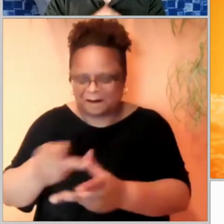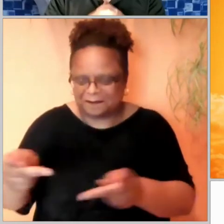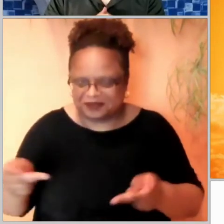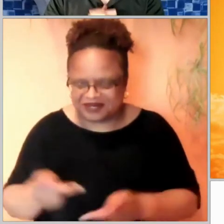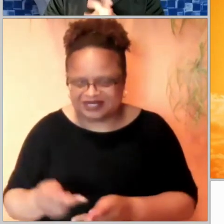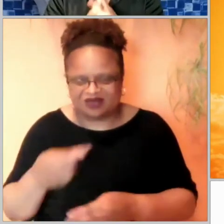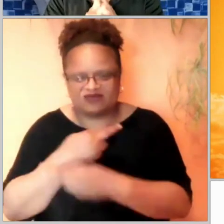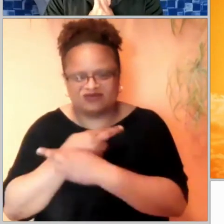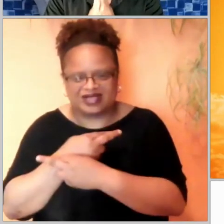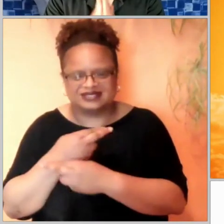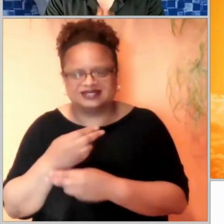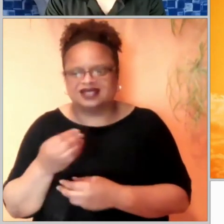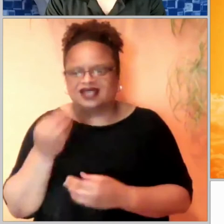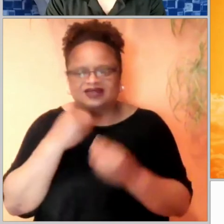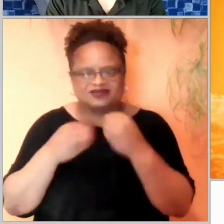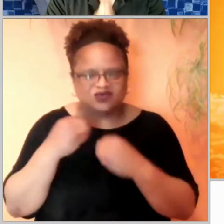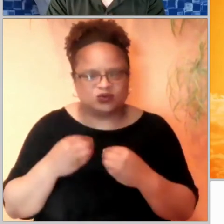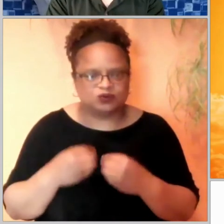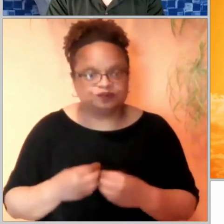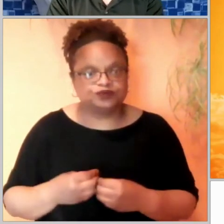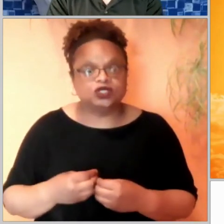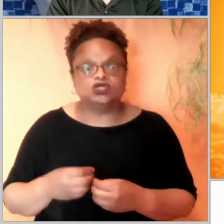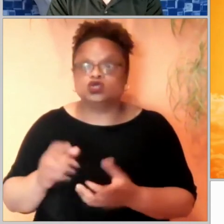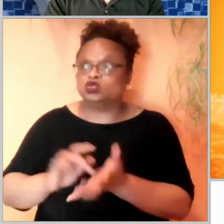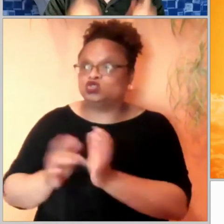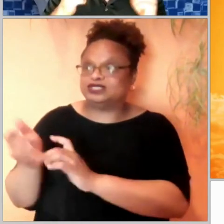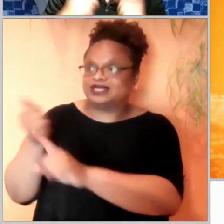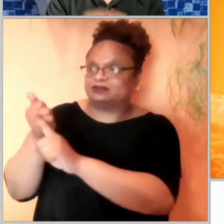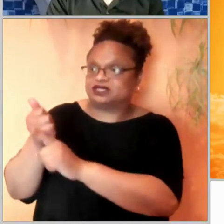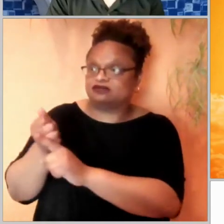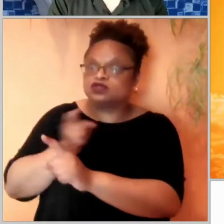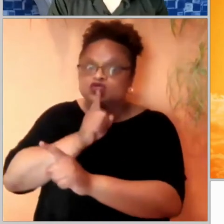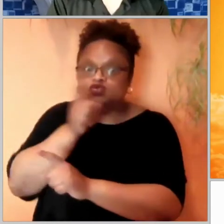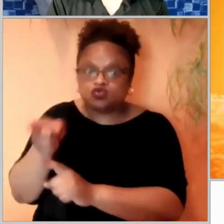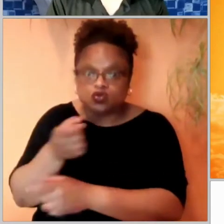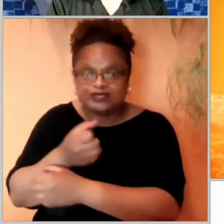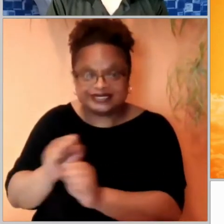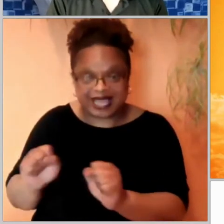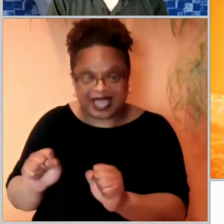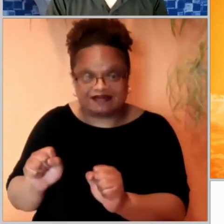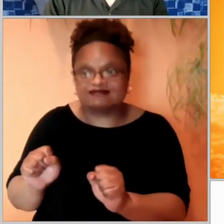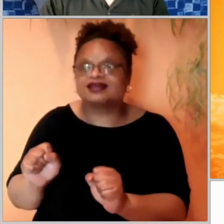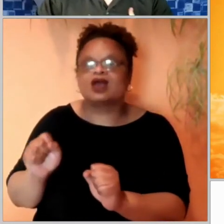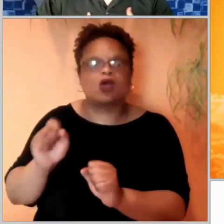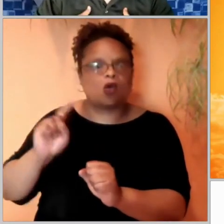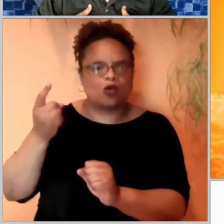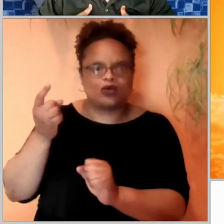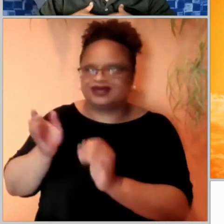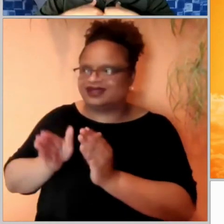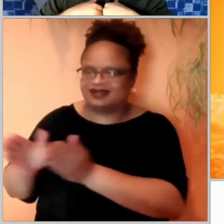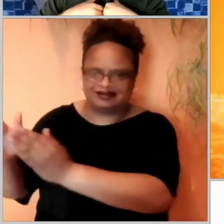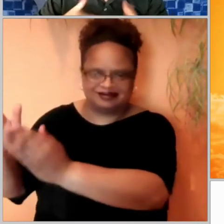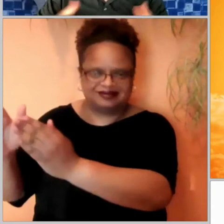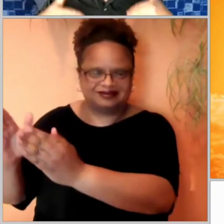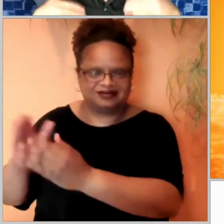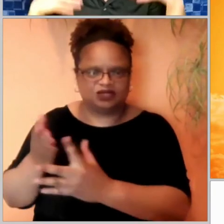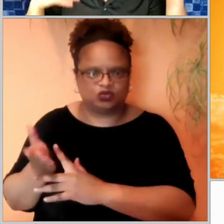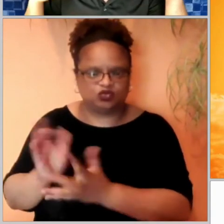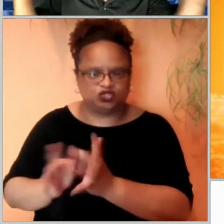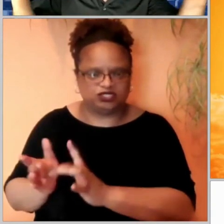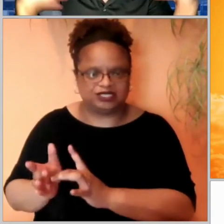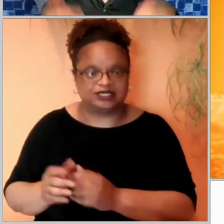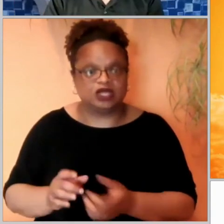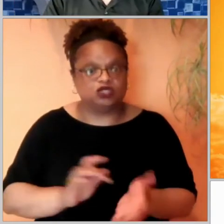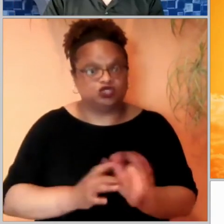the only way to true safety and security. And then in verse 10, he adds that he's going to give us life